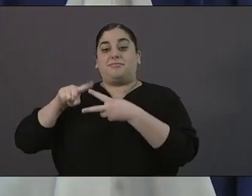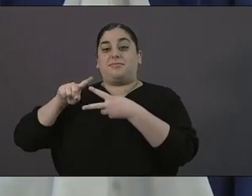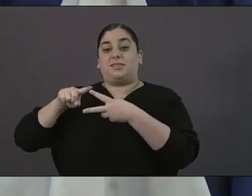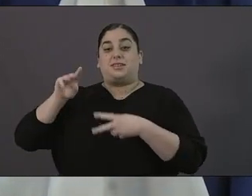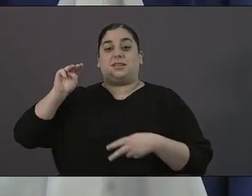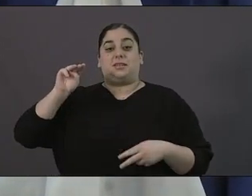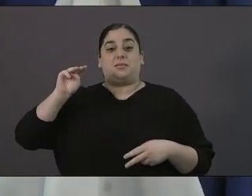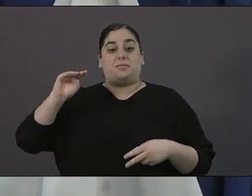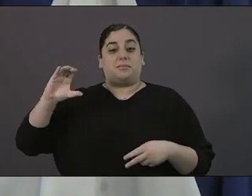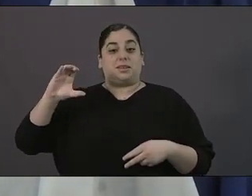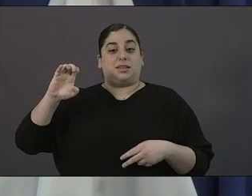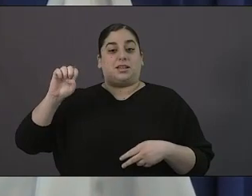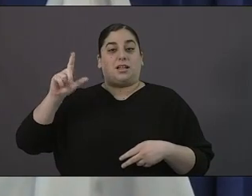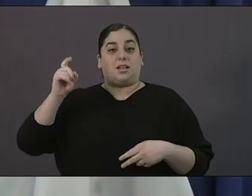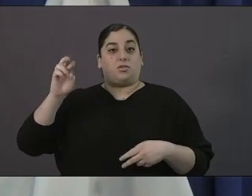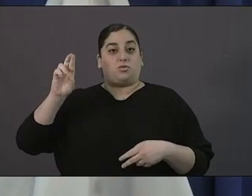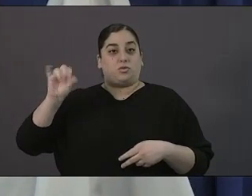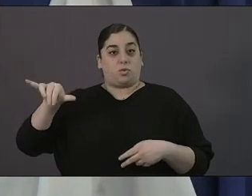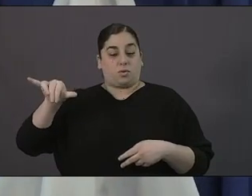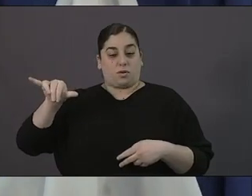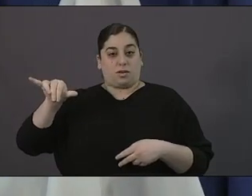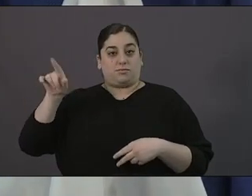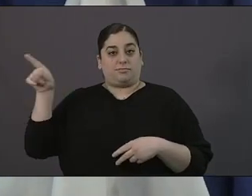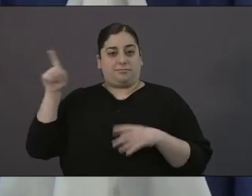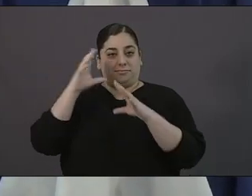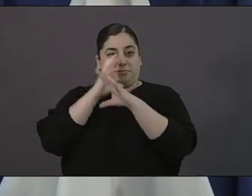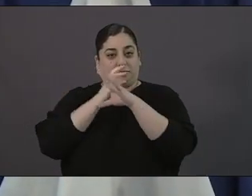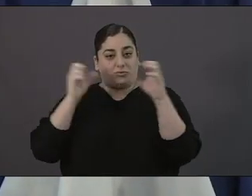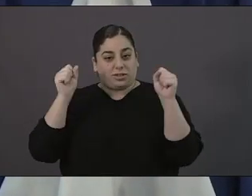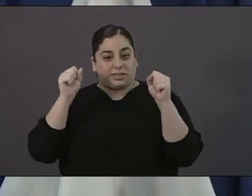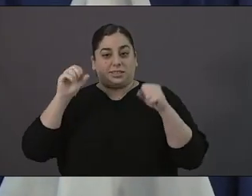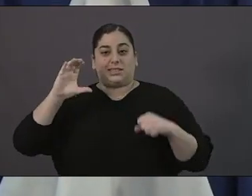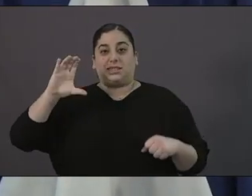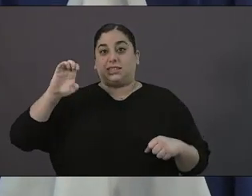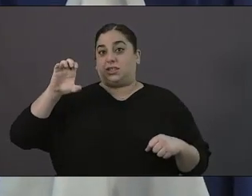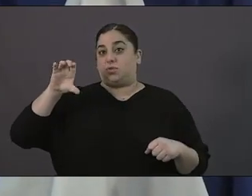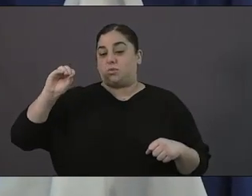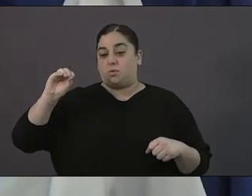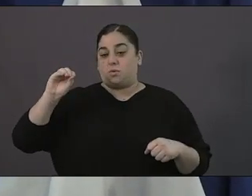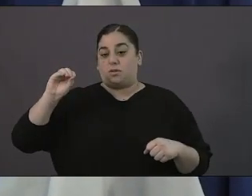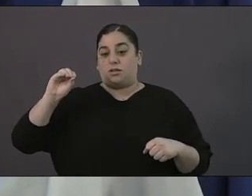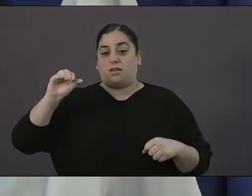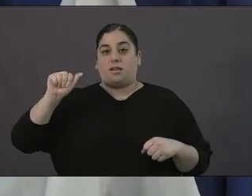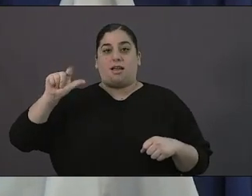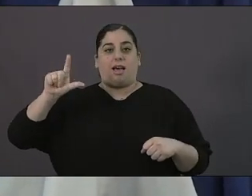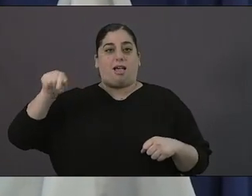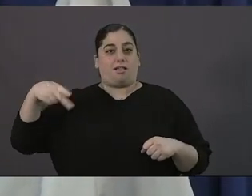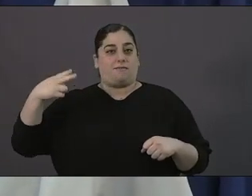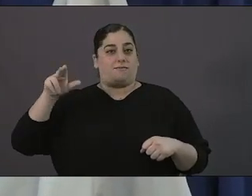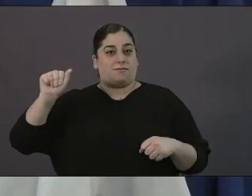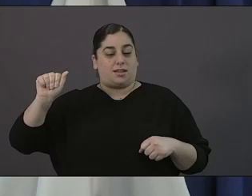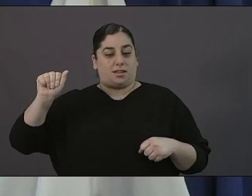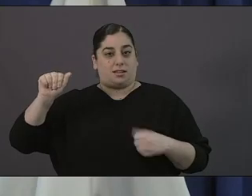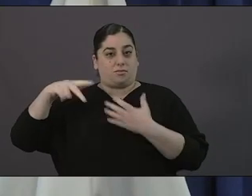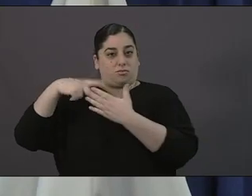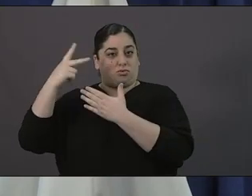Alpha Project as well as a Deacon Jim Vargas who is president and CEO of Father Joe's Villages